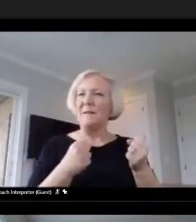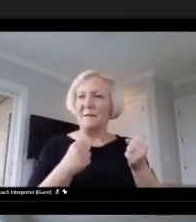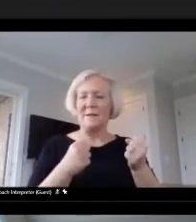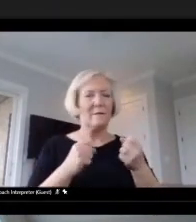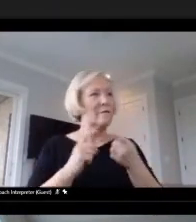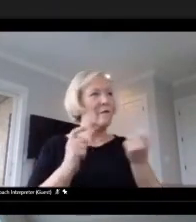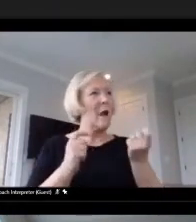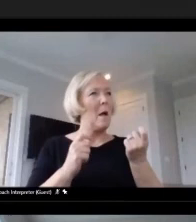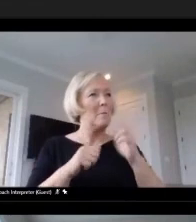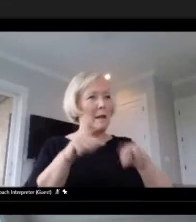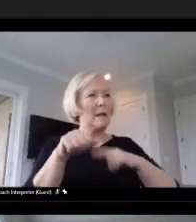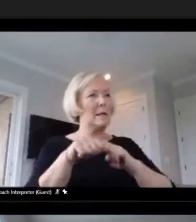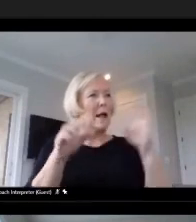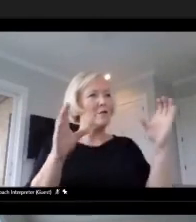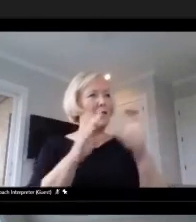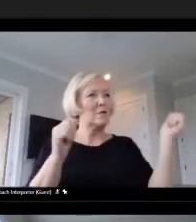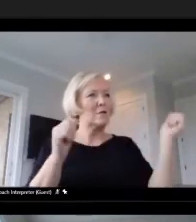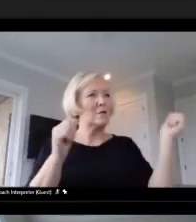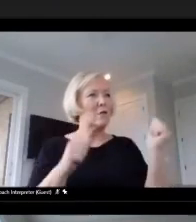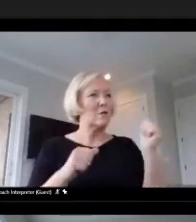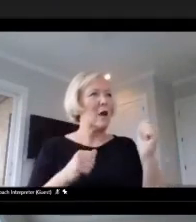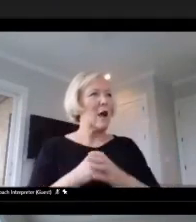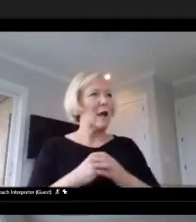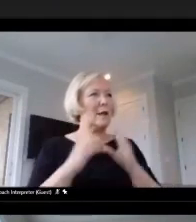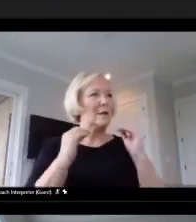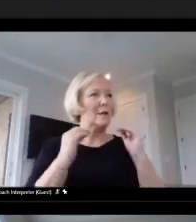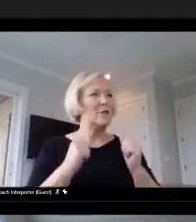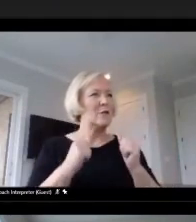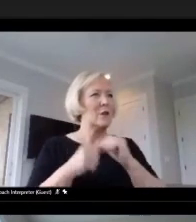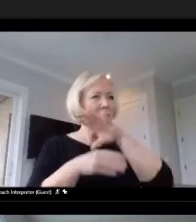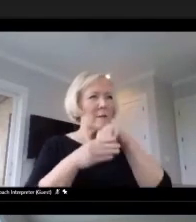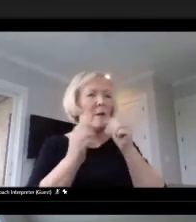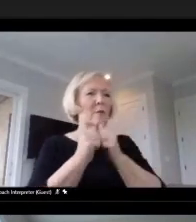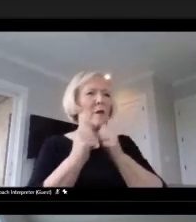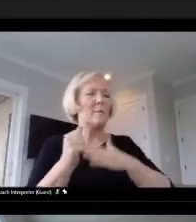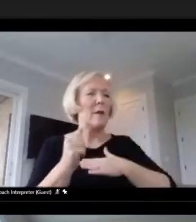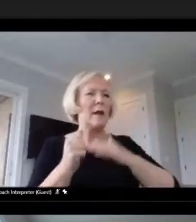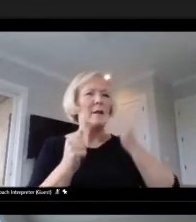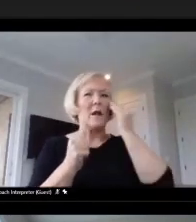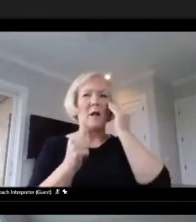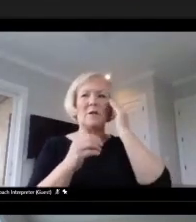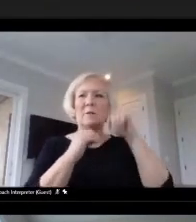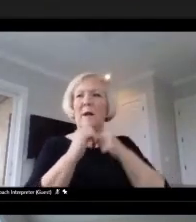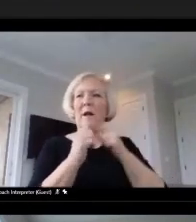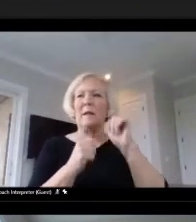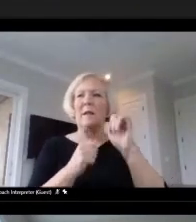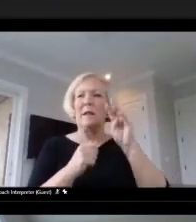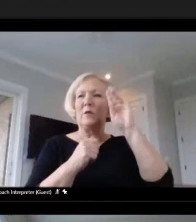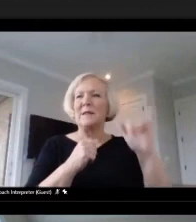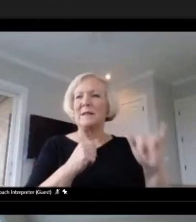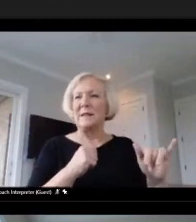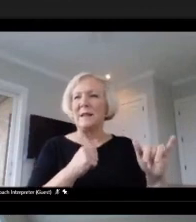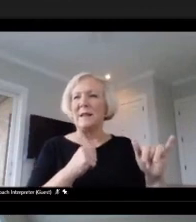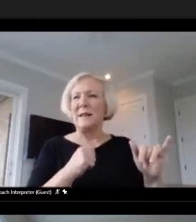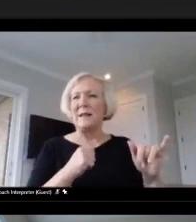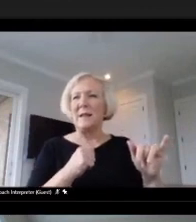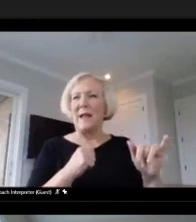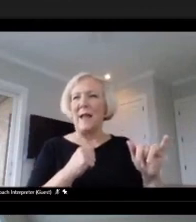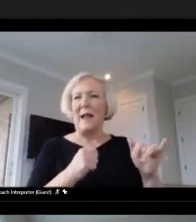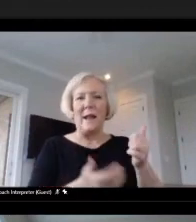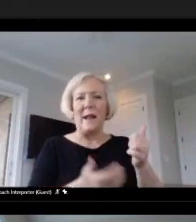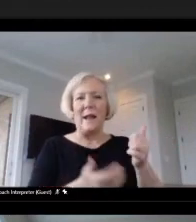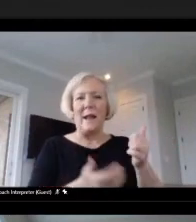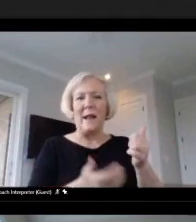teacher, combining that with the knowledge that I had about literacy and taking that child, a third